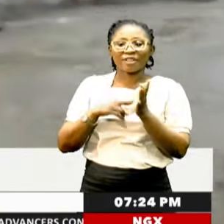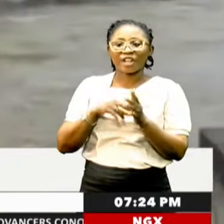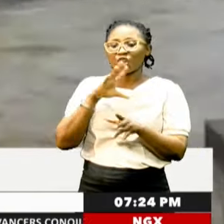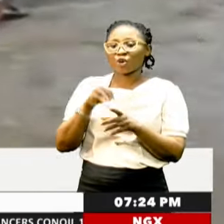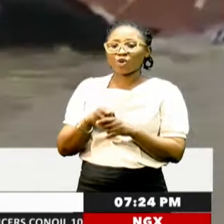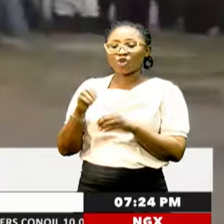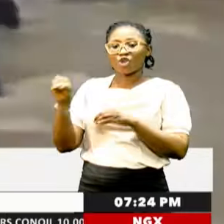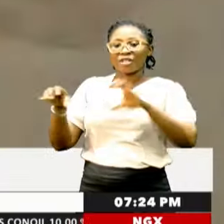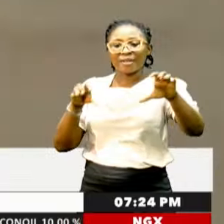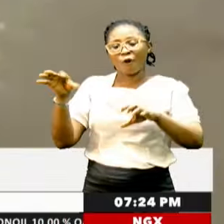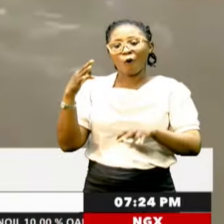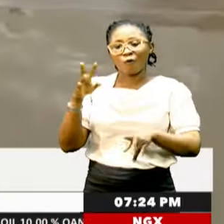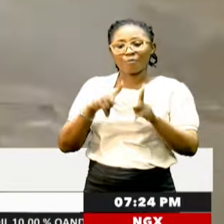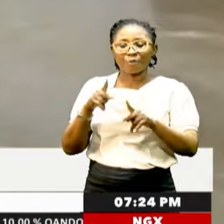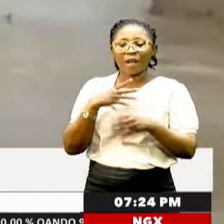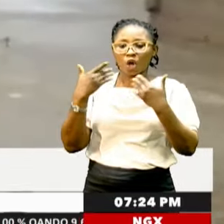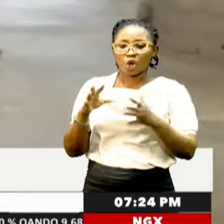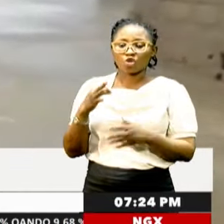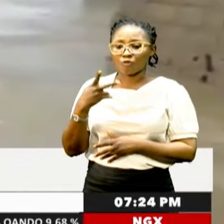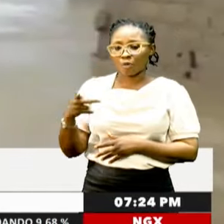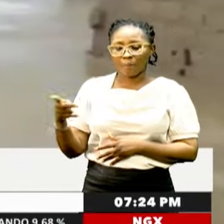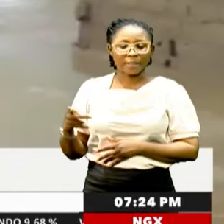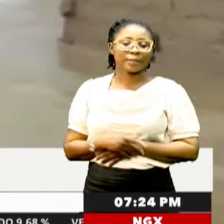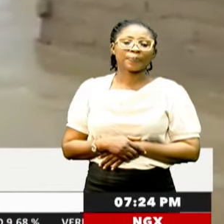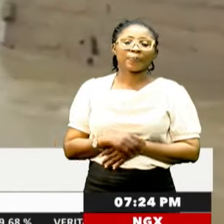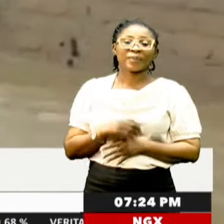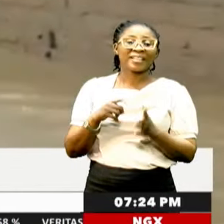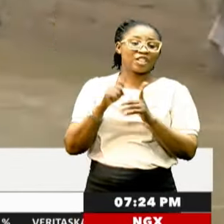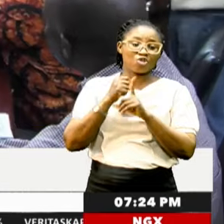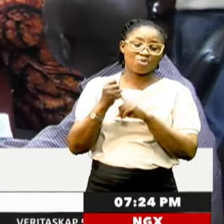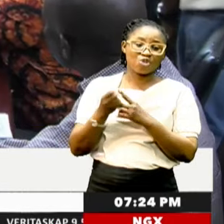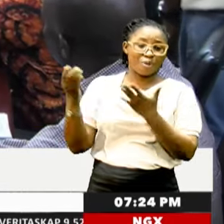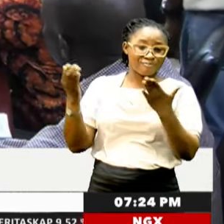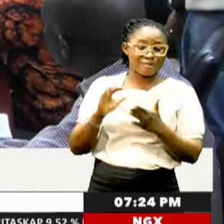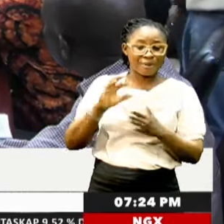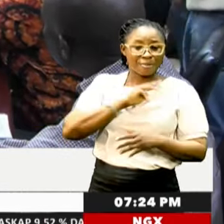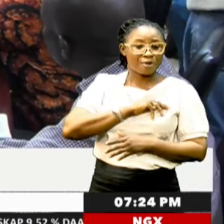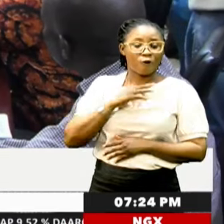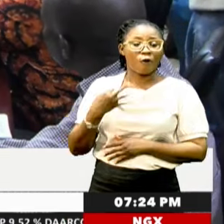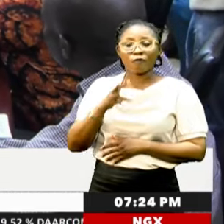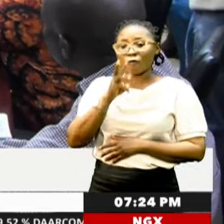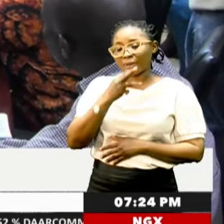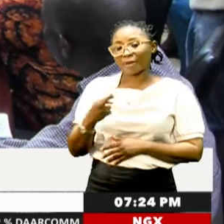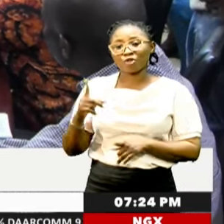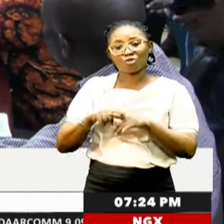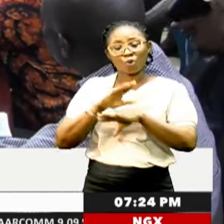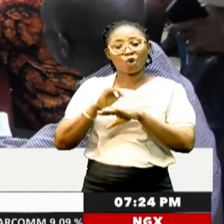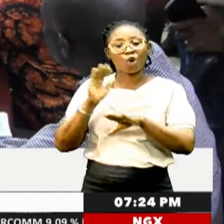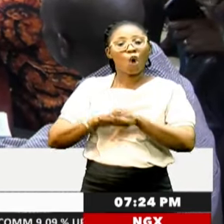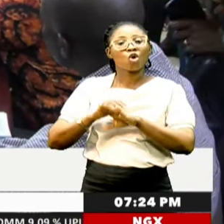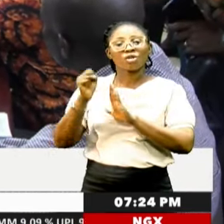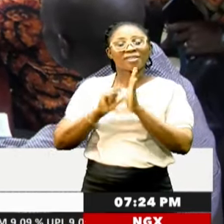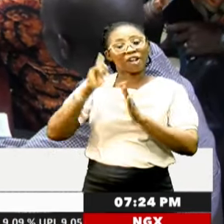including displacement of people and loss of property. This situation has prompted the Ministry of Water Resources to call on state governments